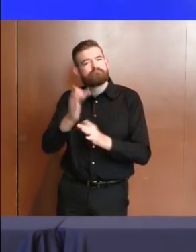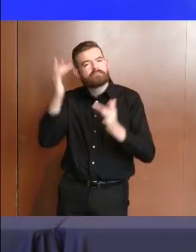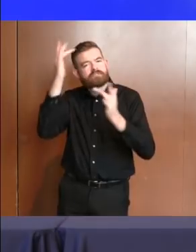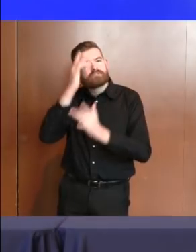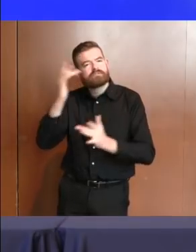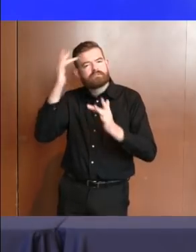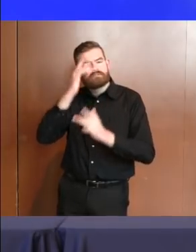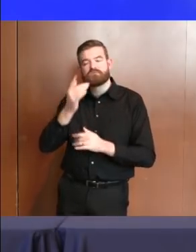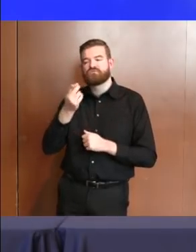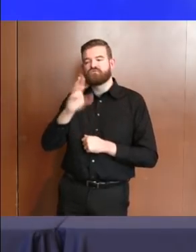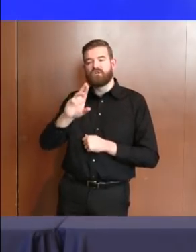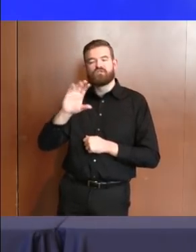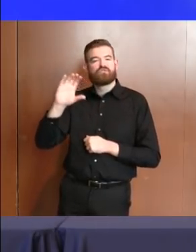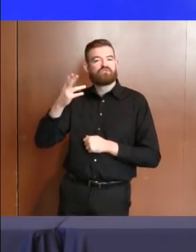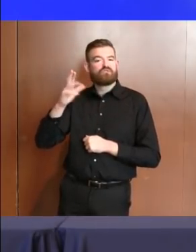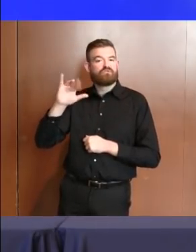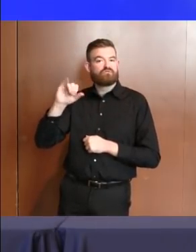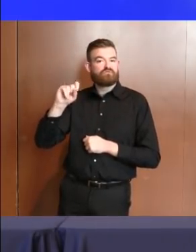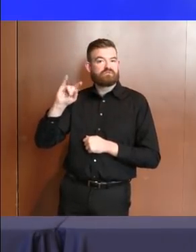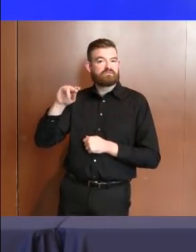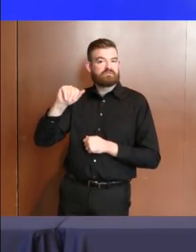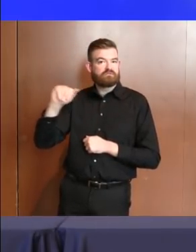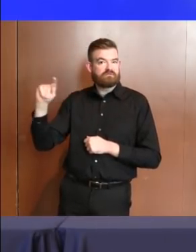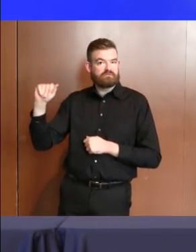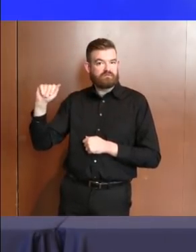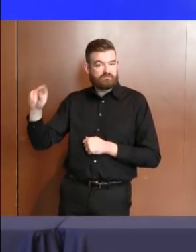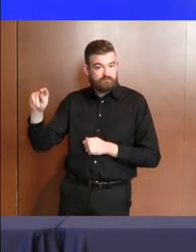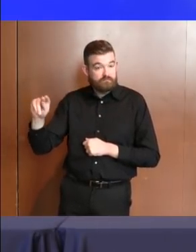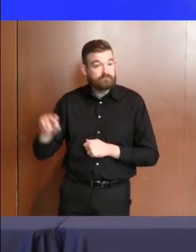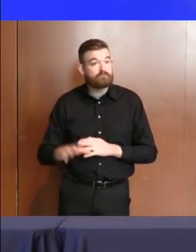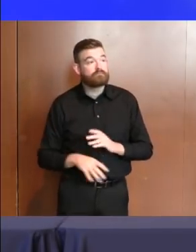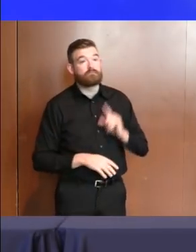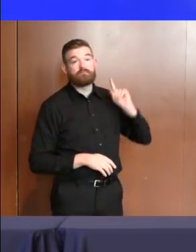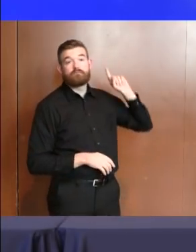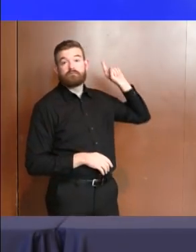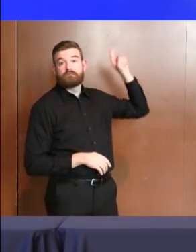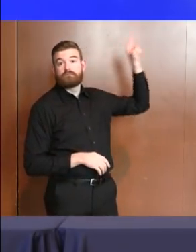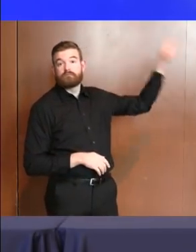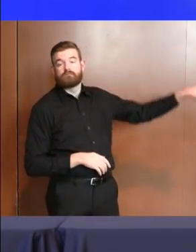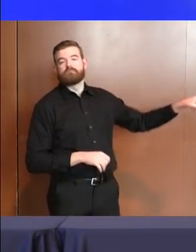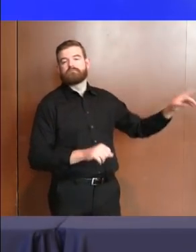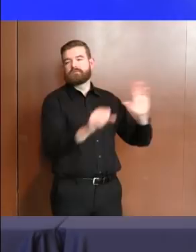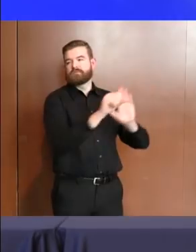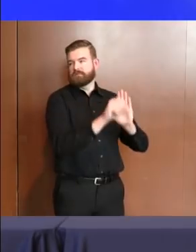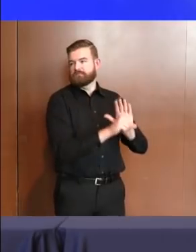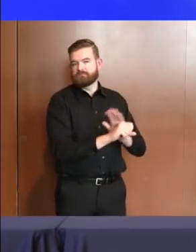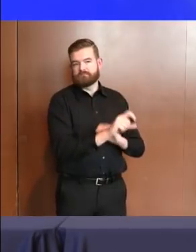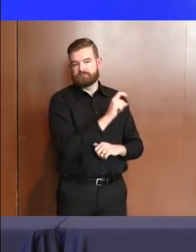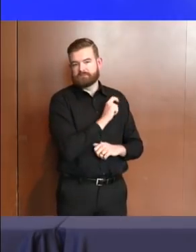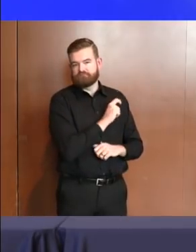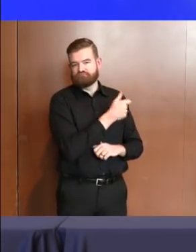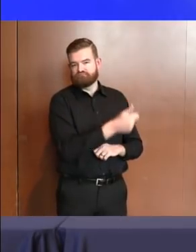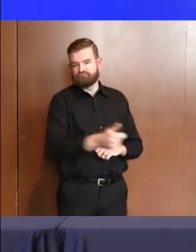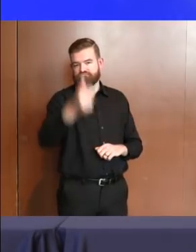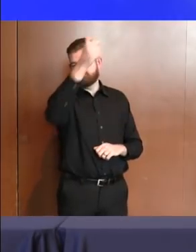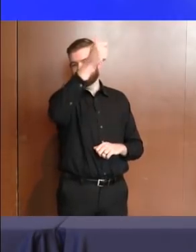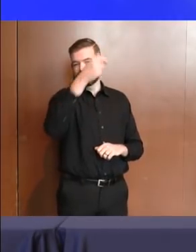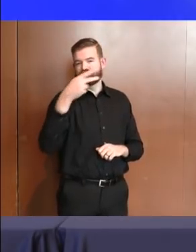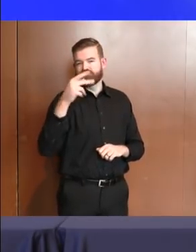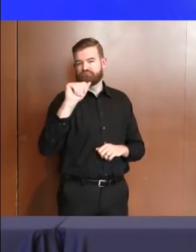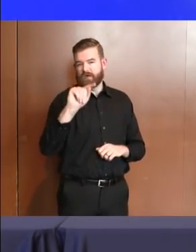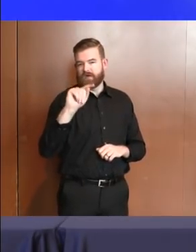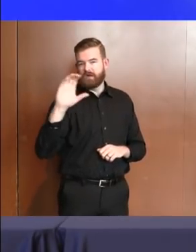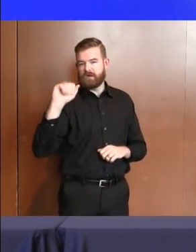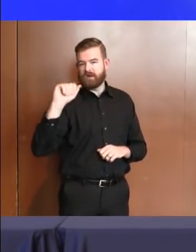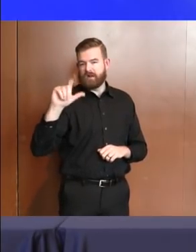here with us. To my far left, another familiar face, state police superintendent, Colonel Pat Callahan. And to my